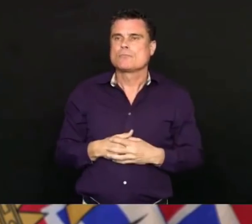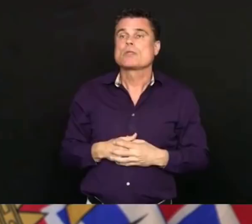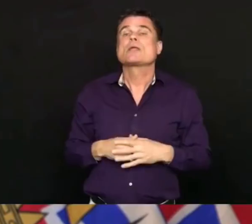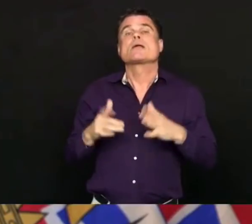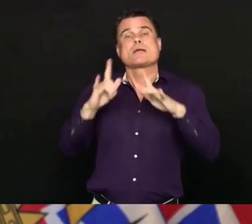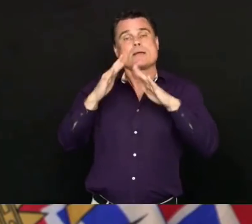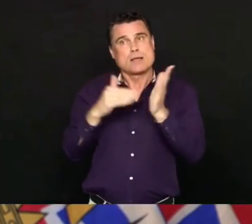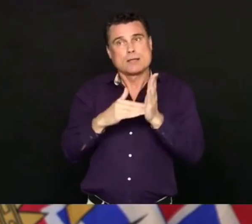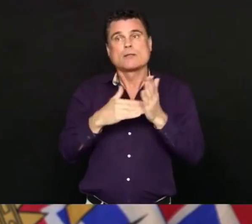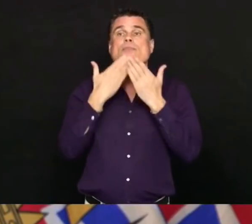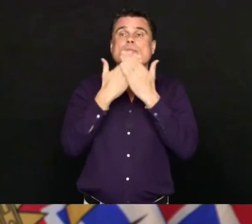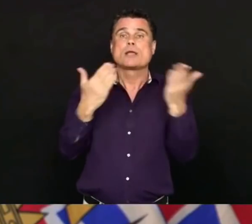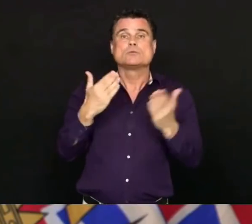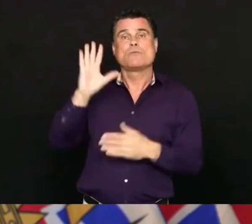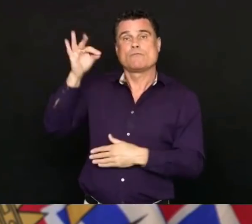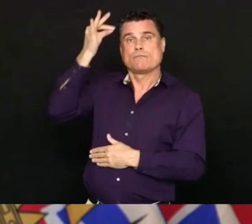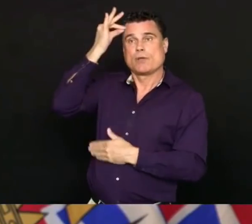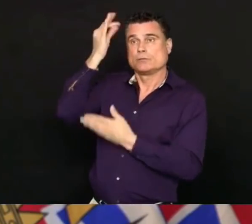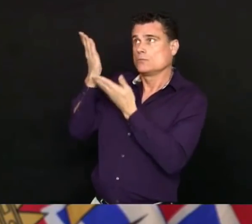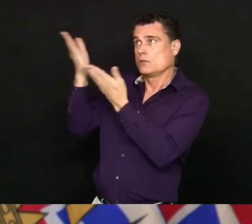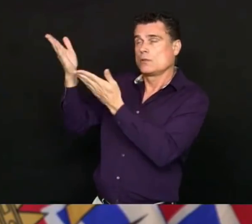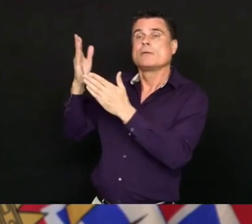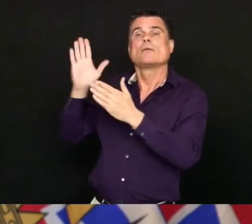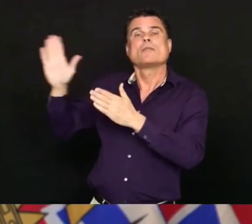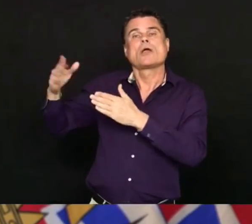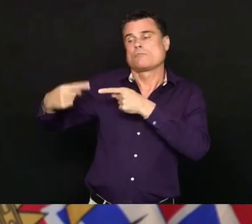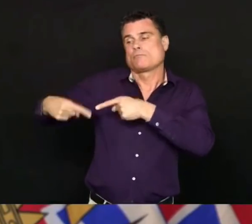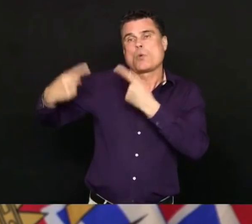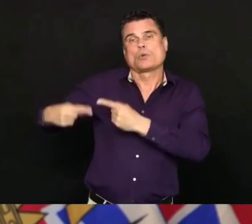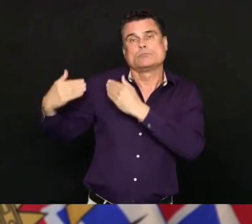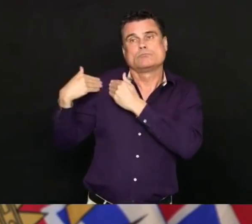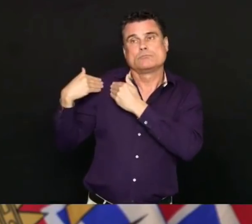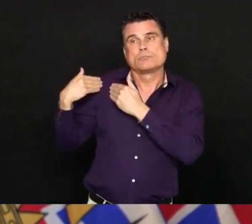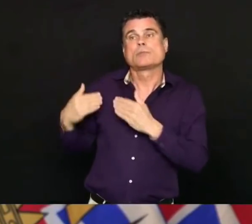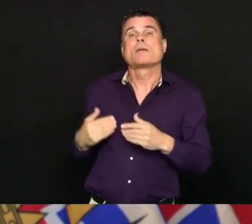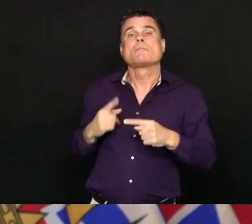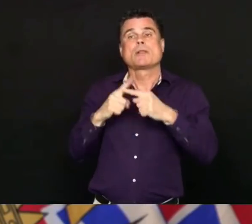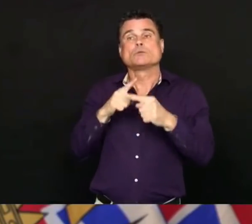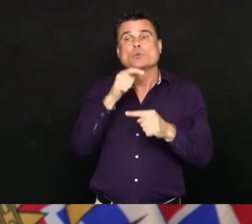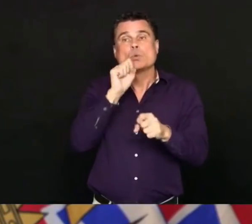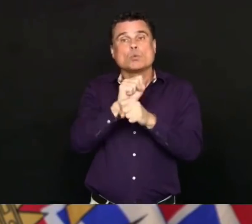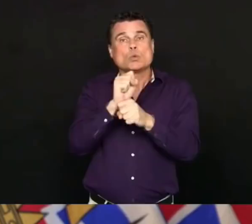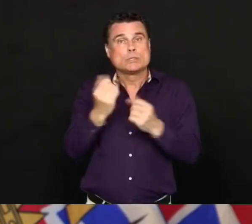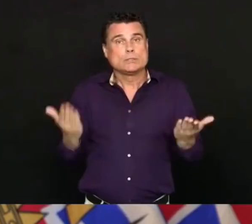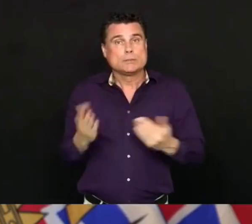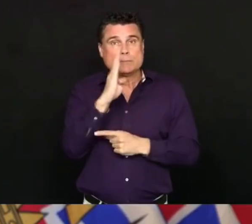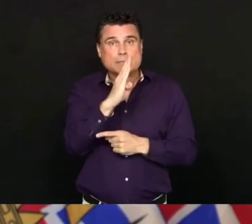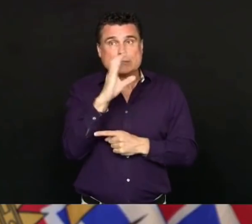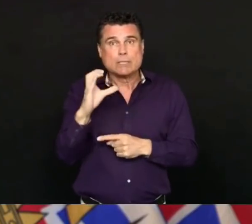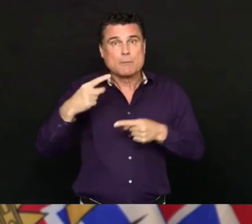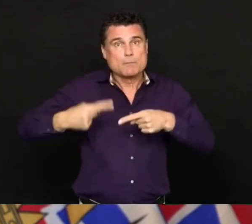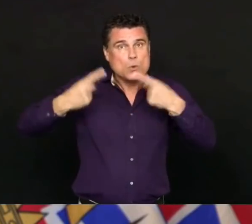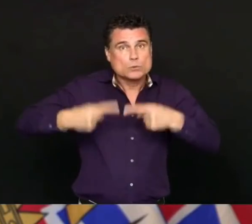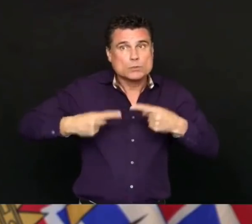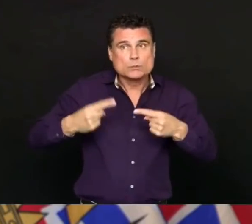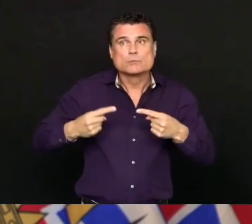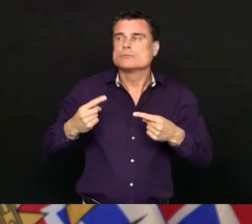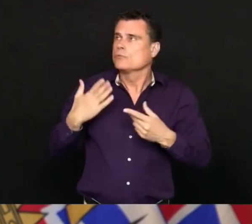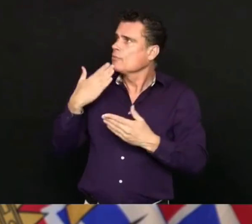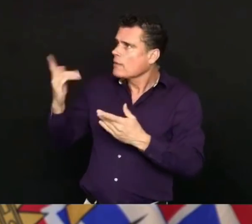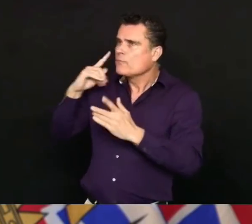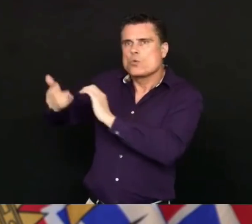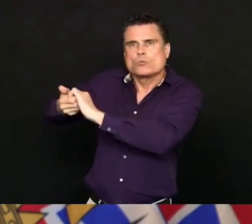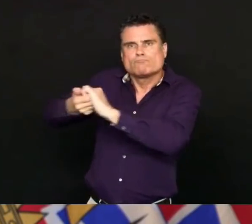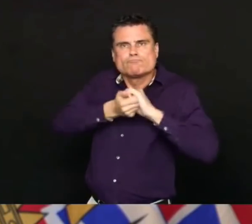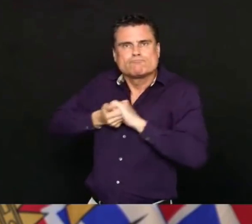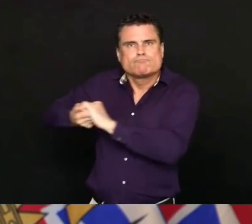This is an important ongoing initiative to ensure that we're doing everything we can to keep our communities and families safe